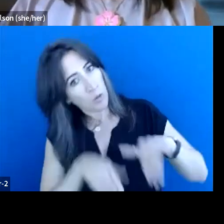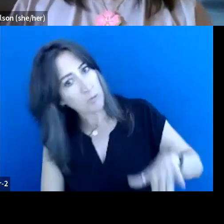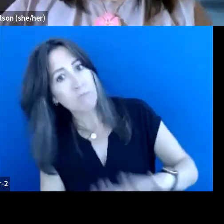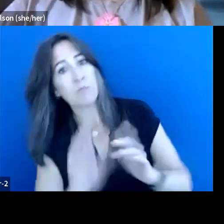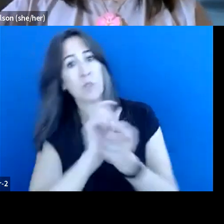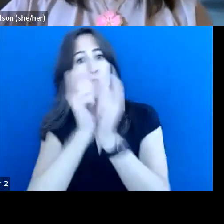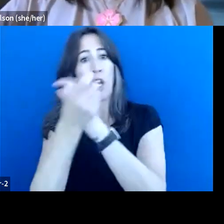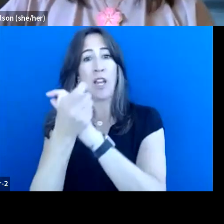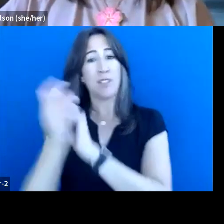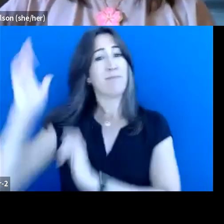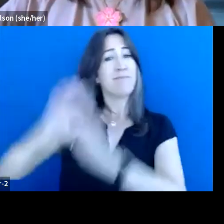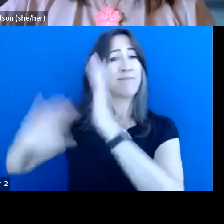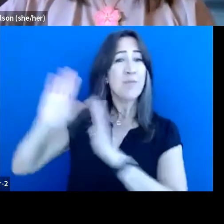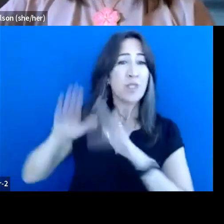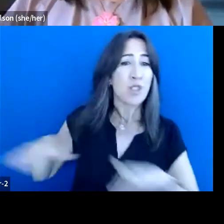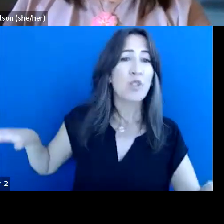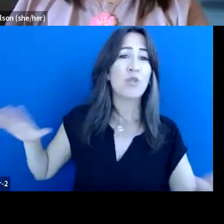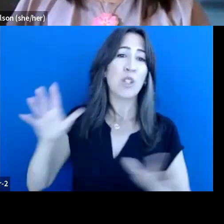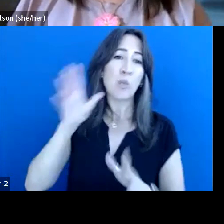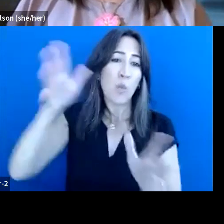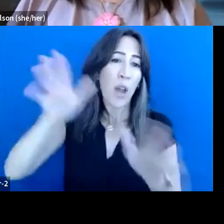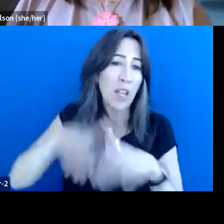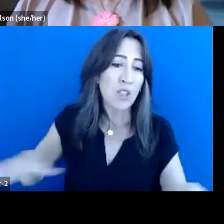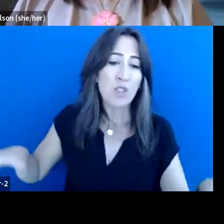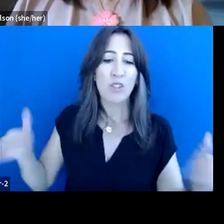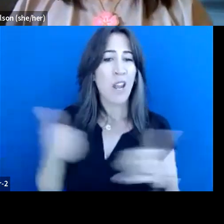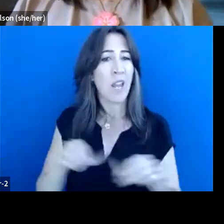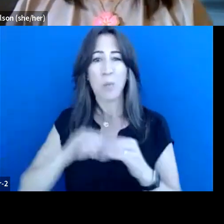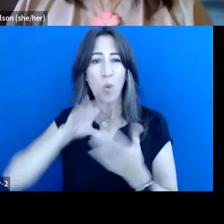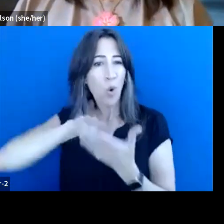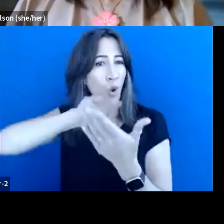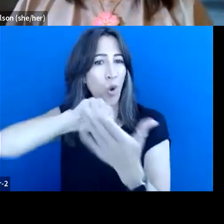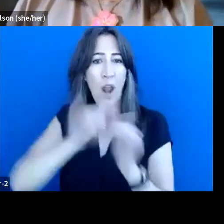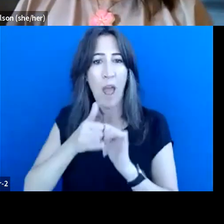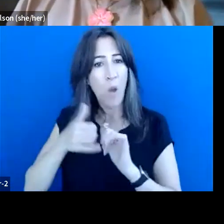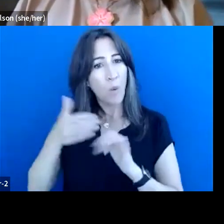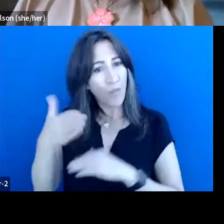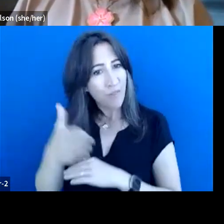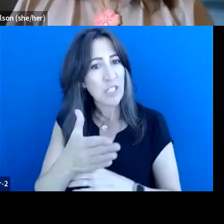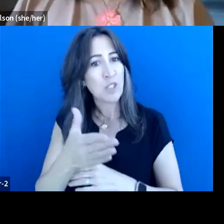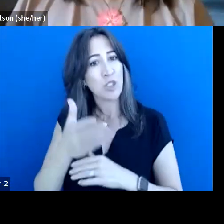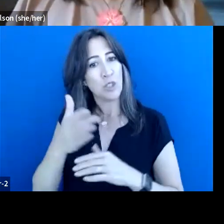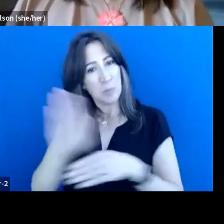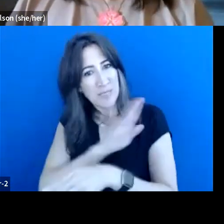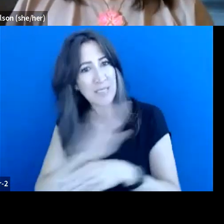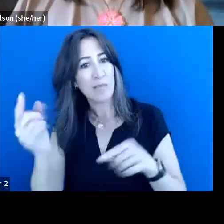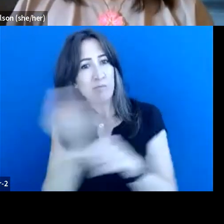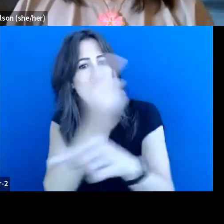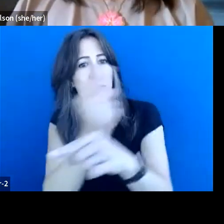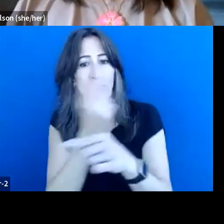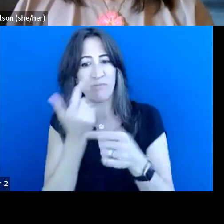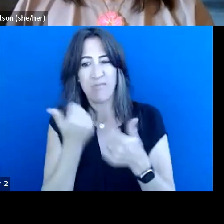grandchildren have, um, in some communities fall into the wayside. So we're really looking at sort of mentoring opportunities.